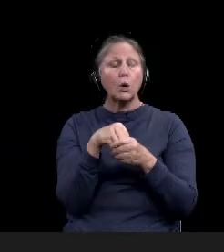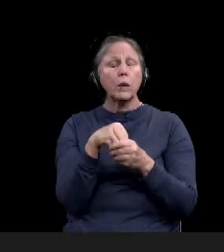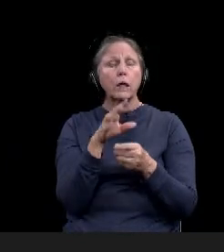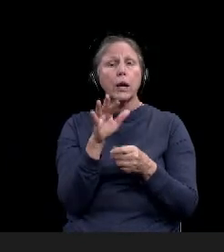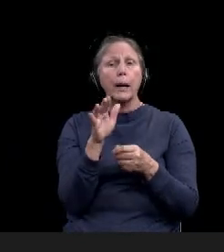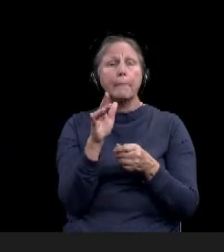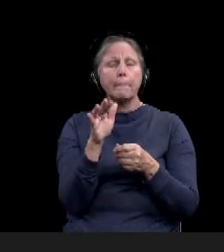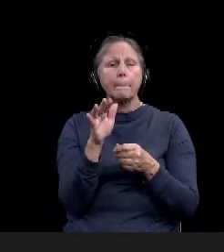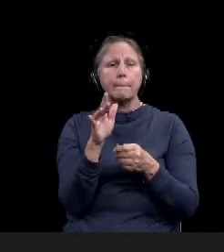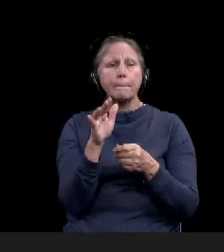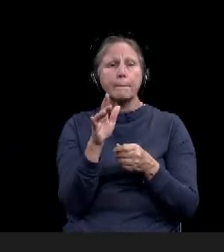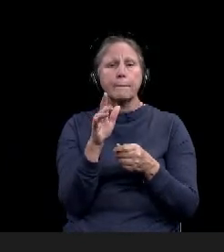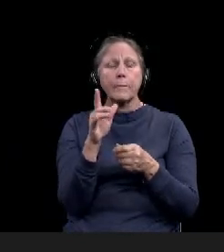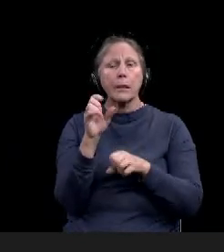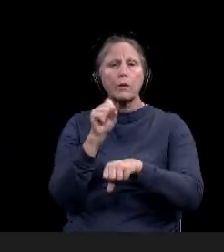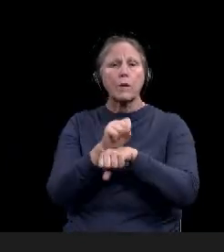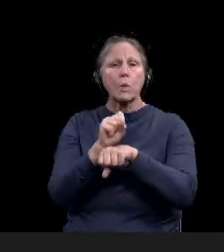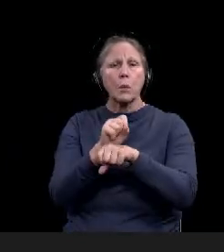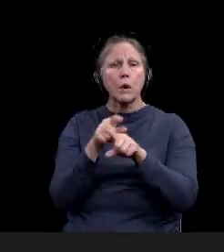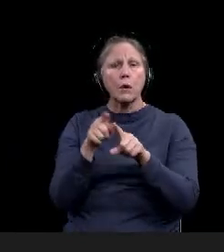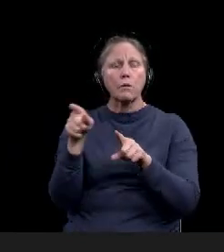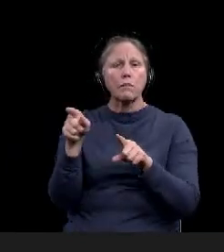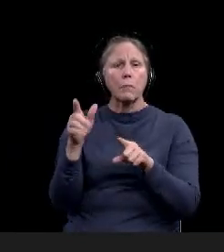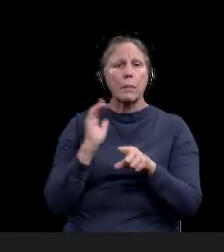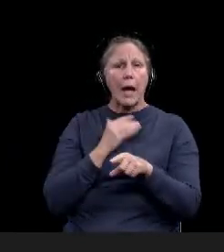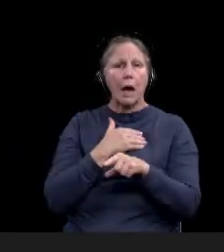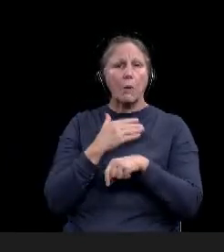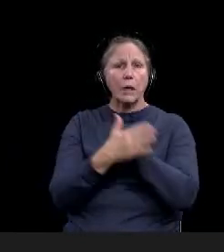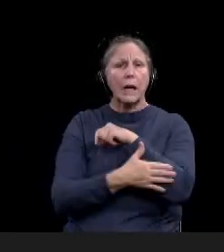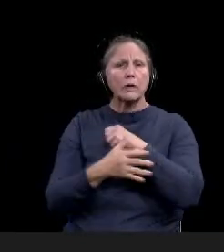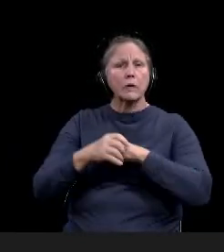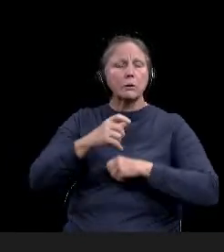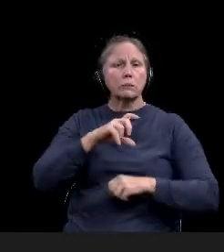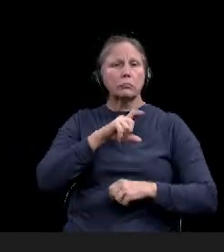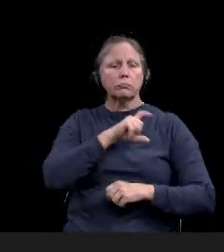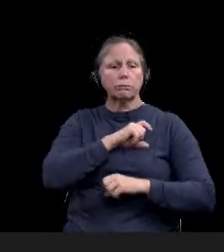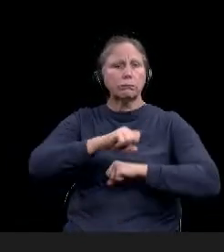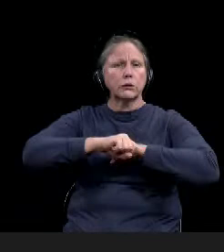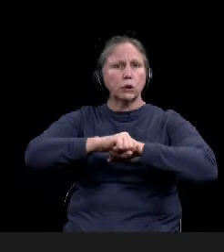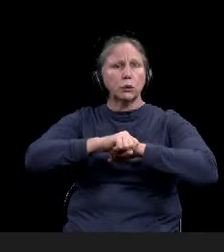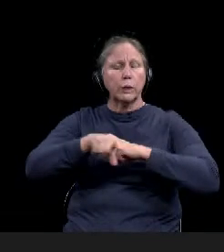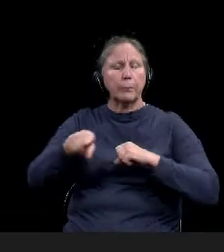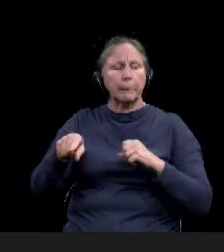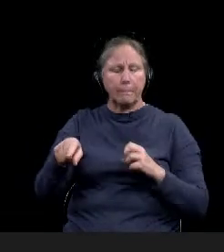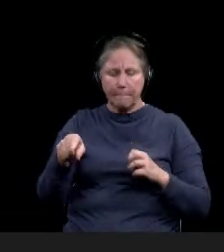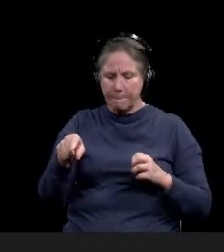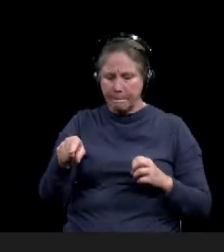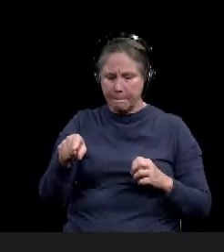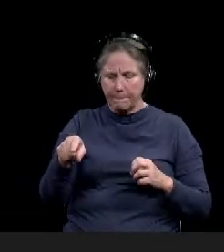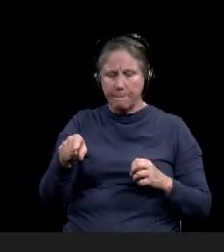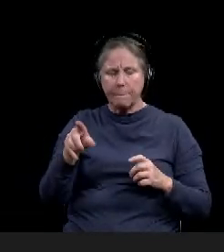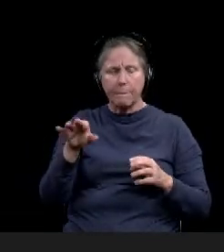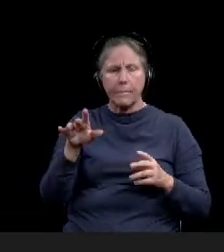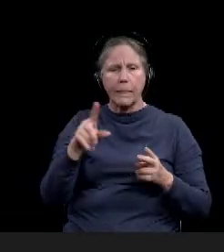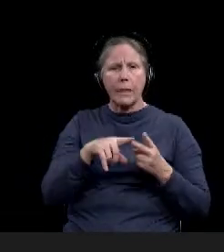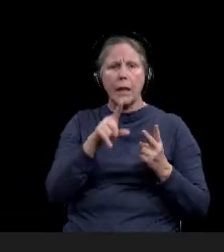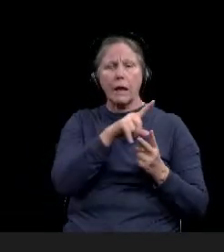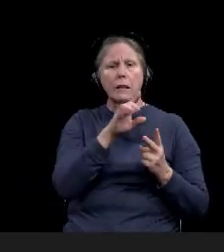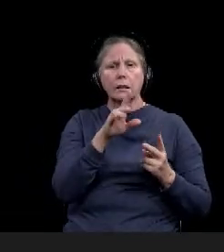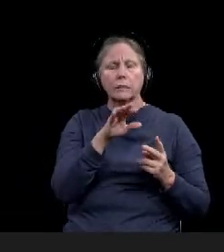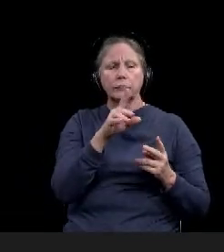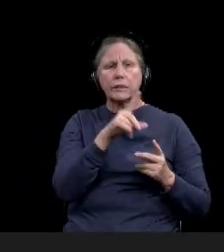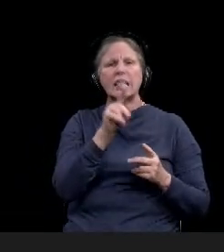uh, the employee from, uh, McLennan County, who was the security, uh, officer at the, uh, at the tax